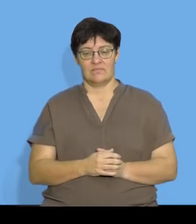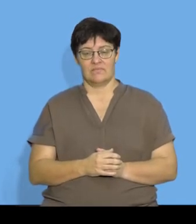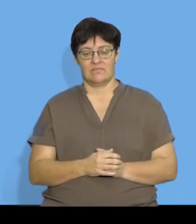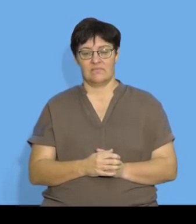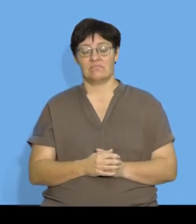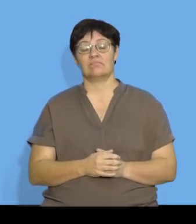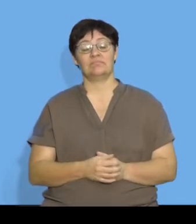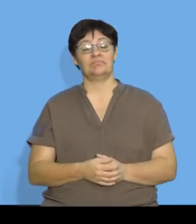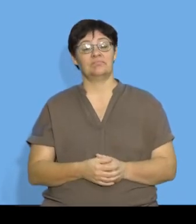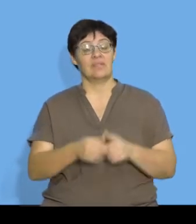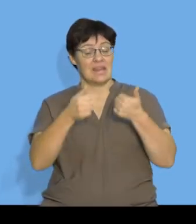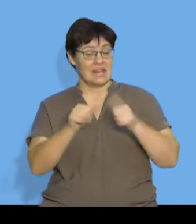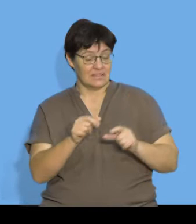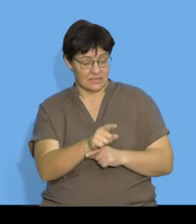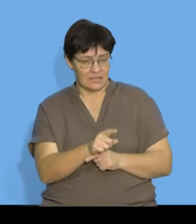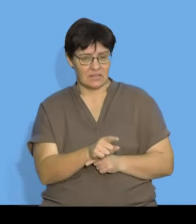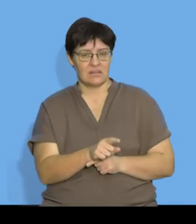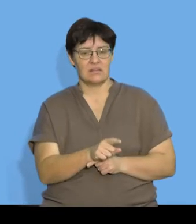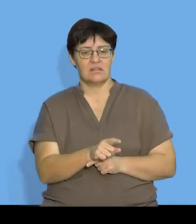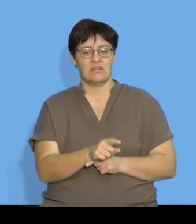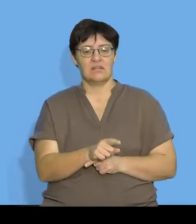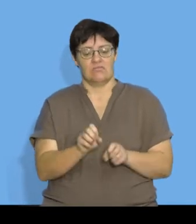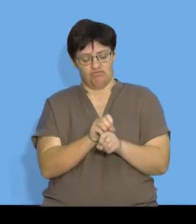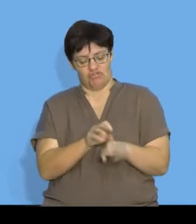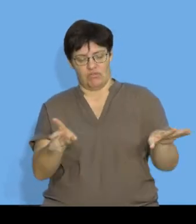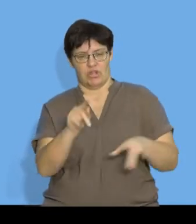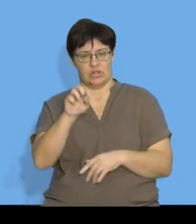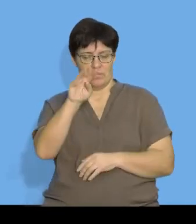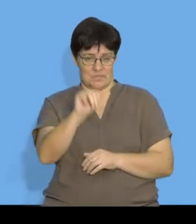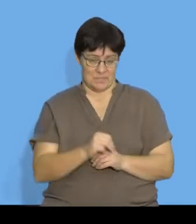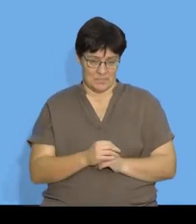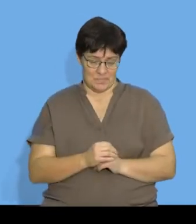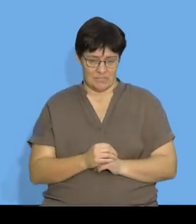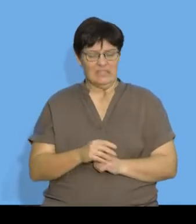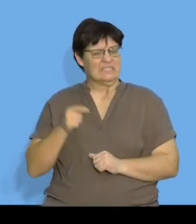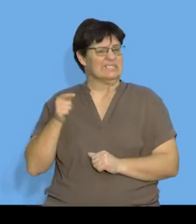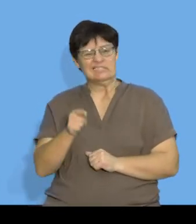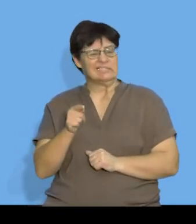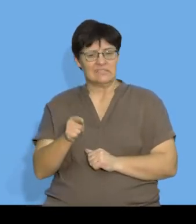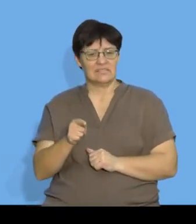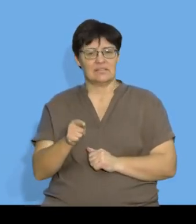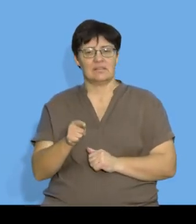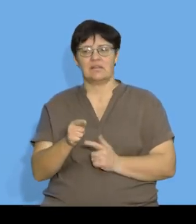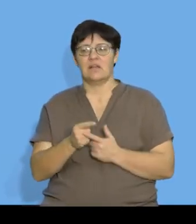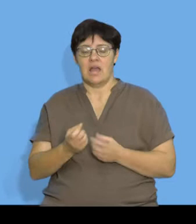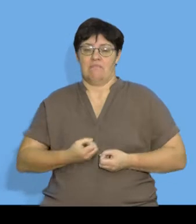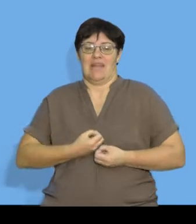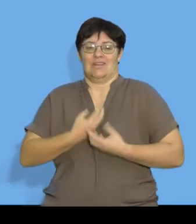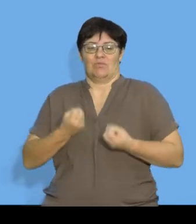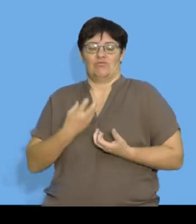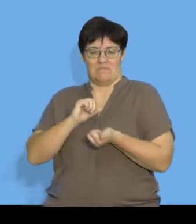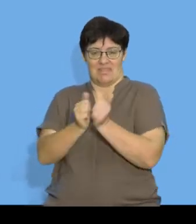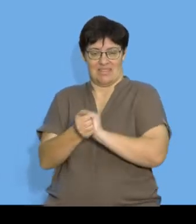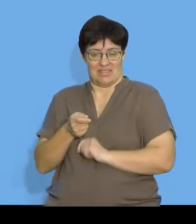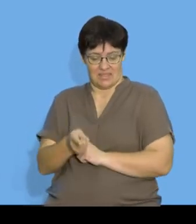Okay, the next definition, everyone, is the general term. The general term is a mathematical expression